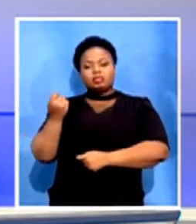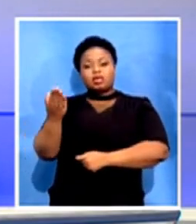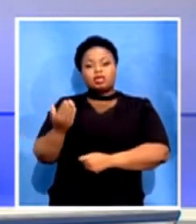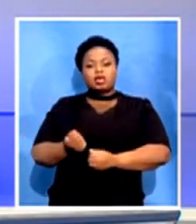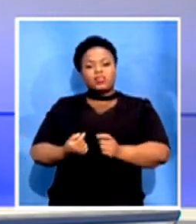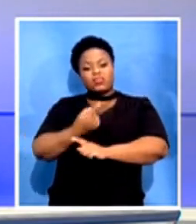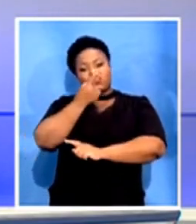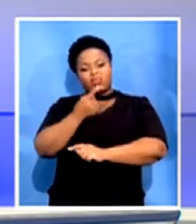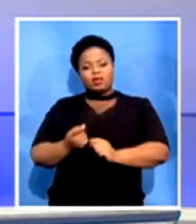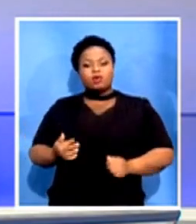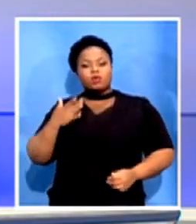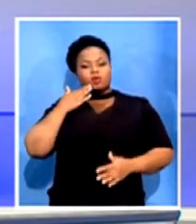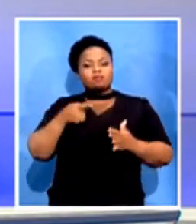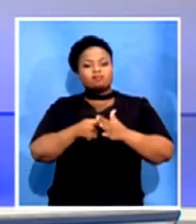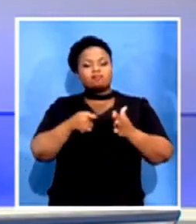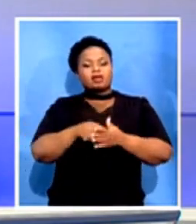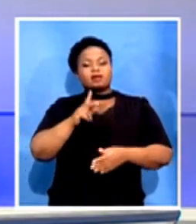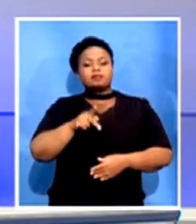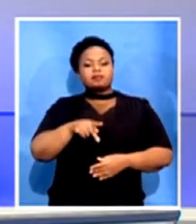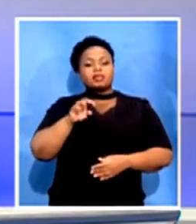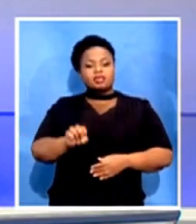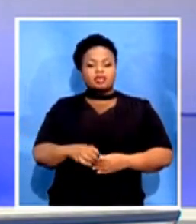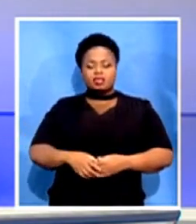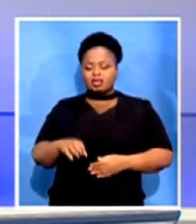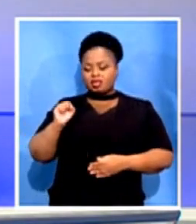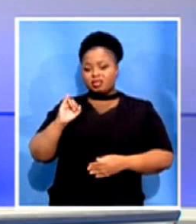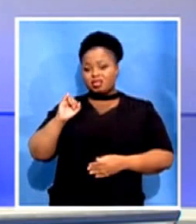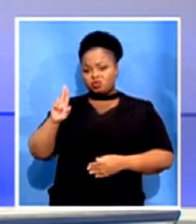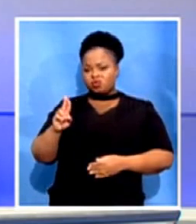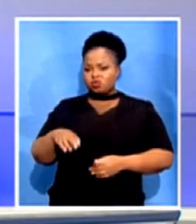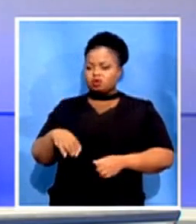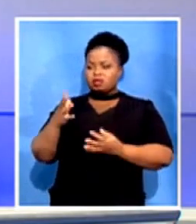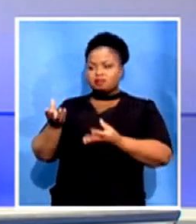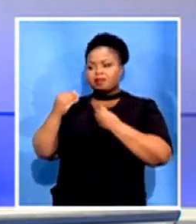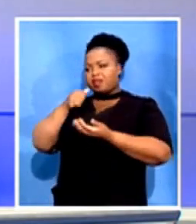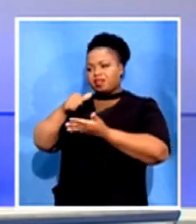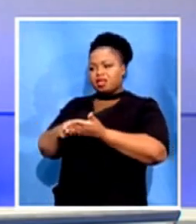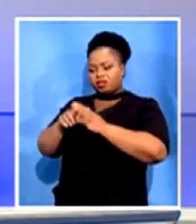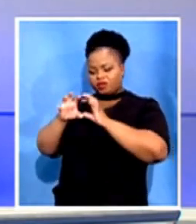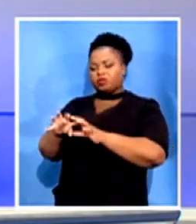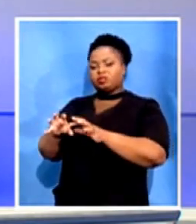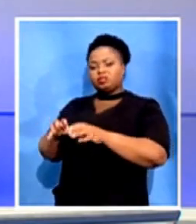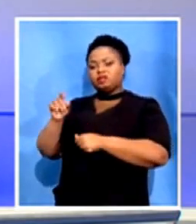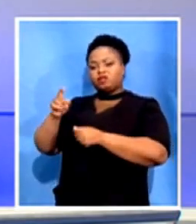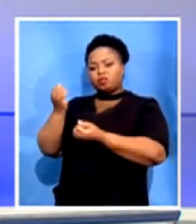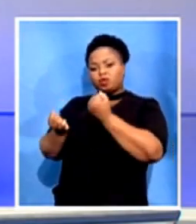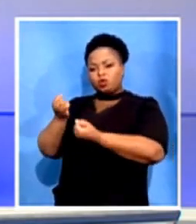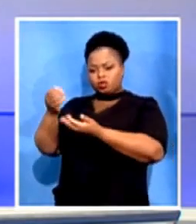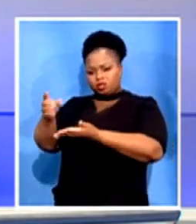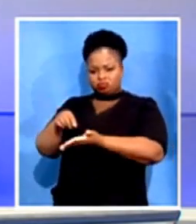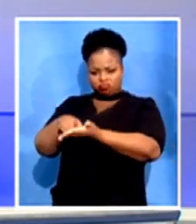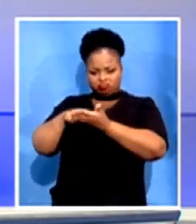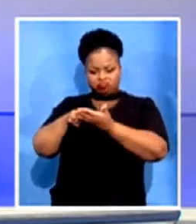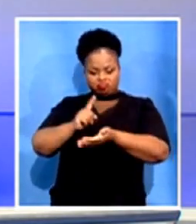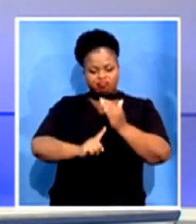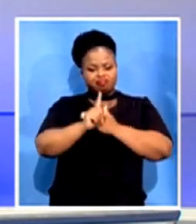equipment. The SIU was forced to obtain an interdict to seize critical documentation after the municipality ignored a